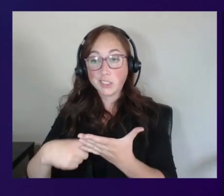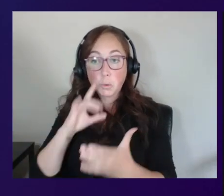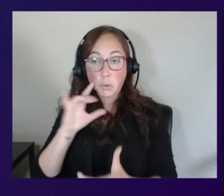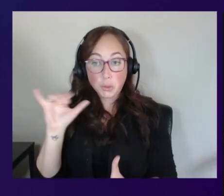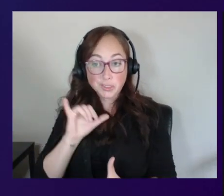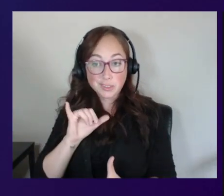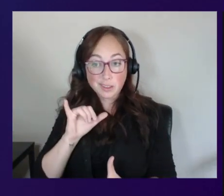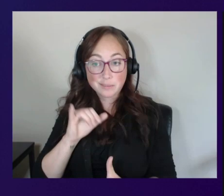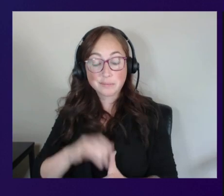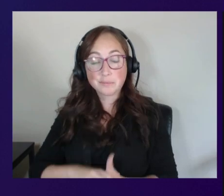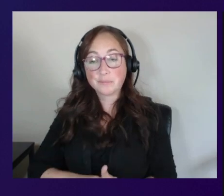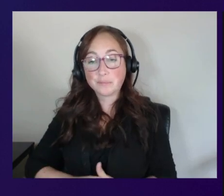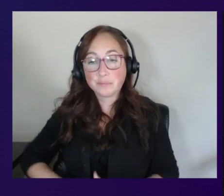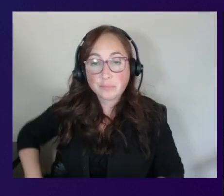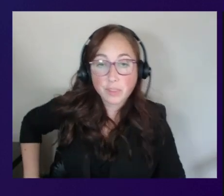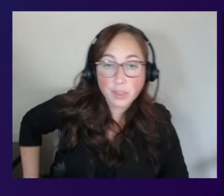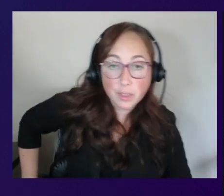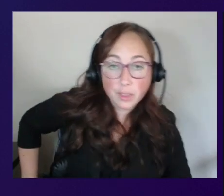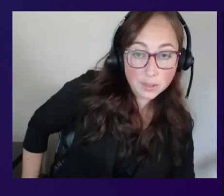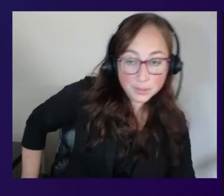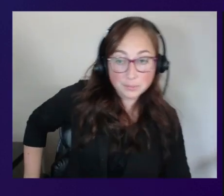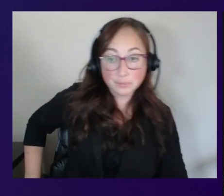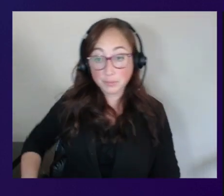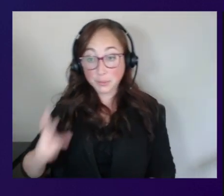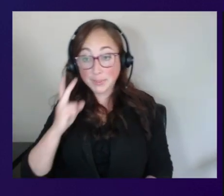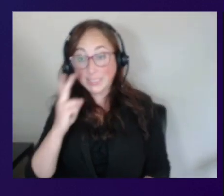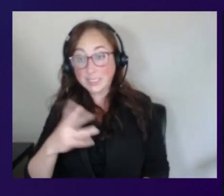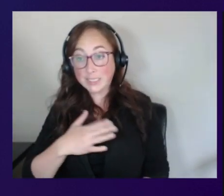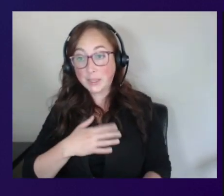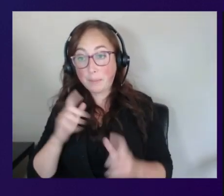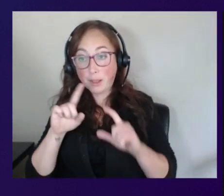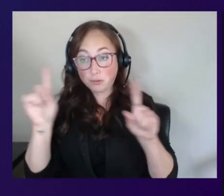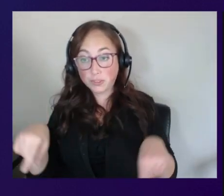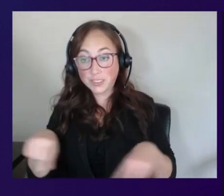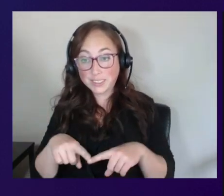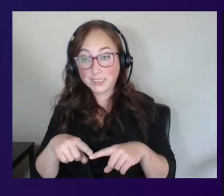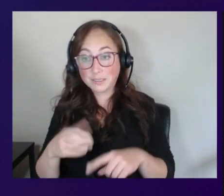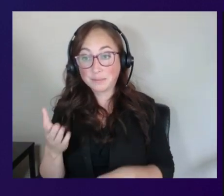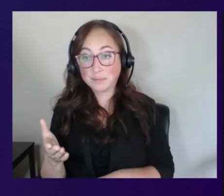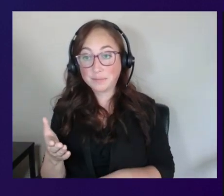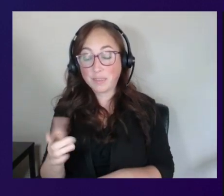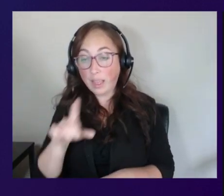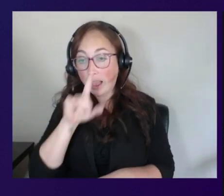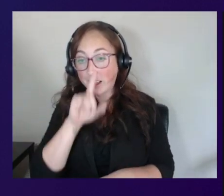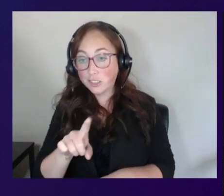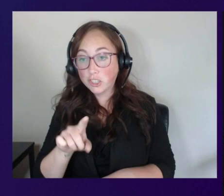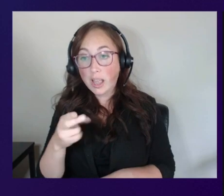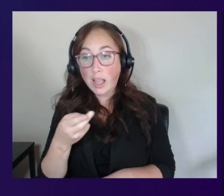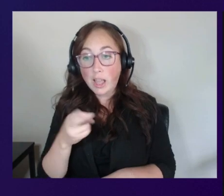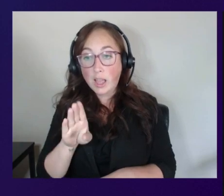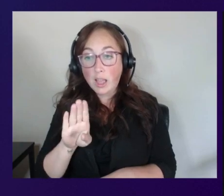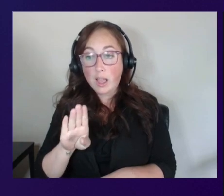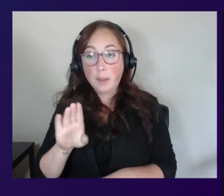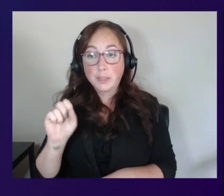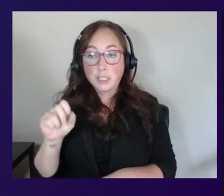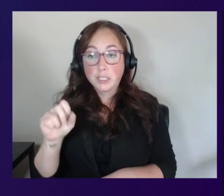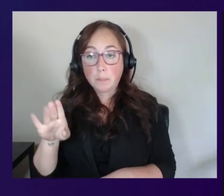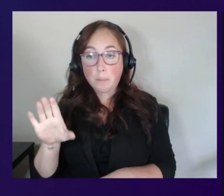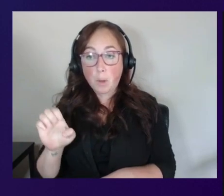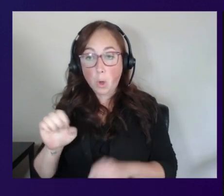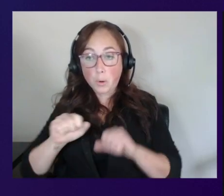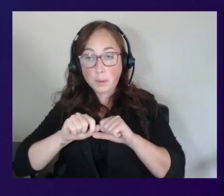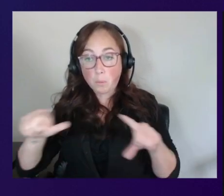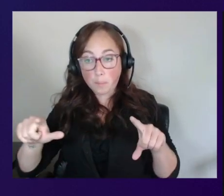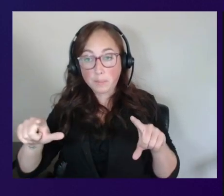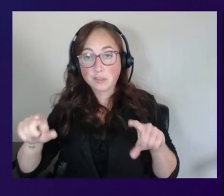and so if everyone can see my screen here this is actually a hub and spoke deployment so you can actually utilize